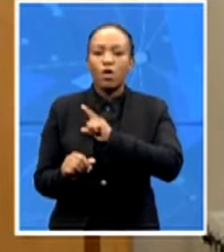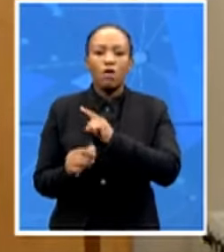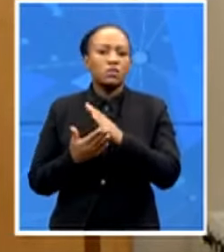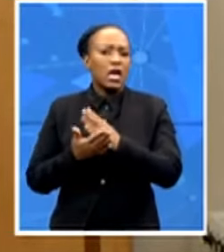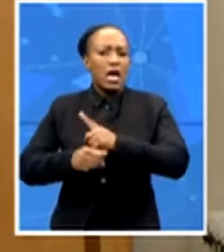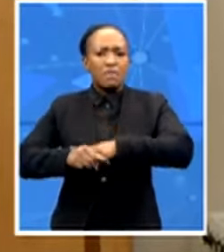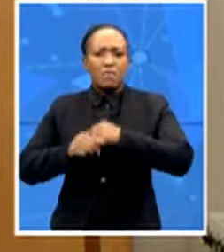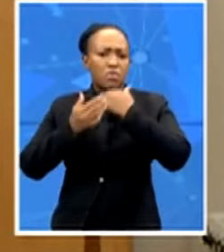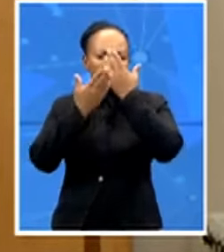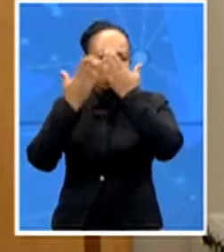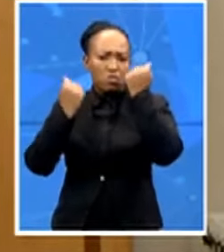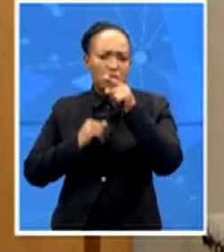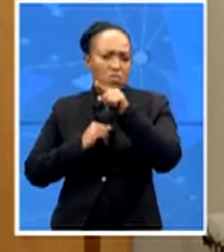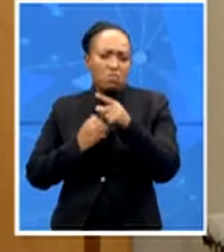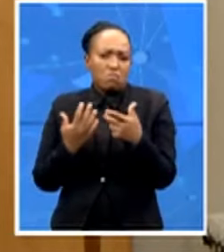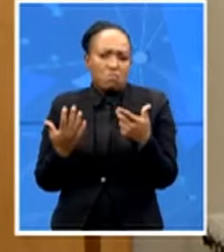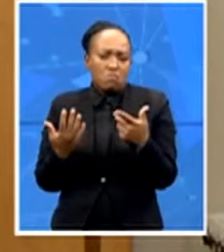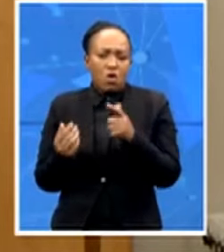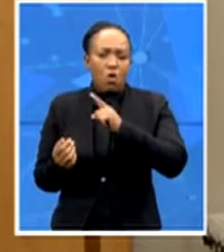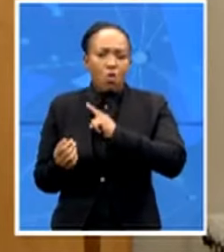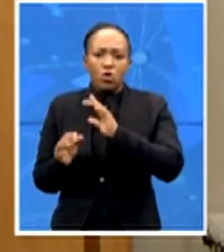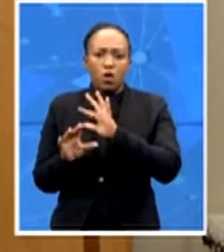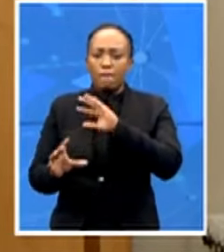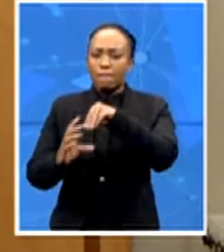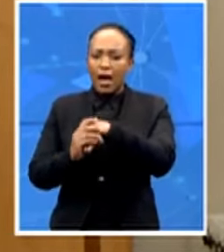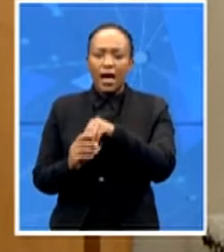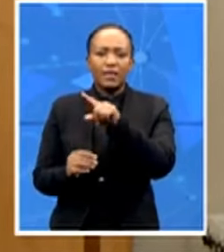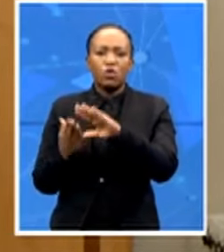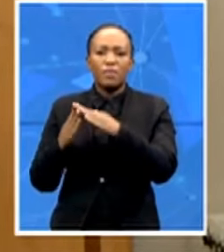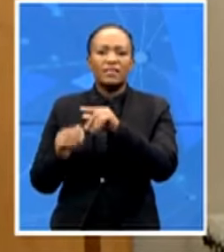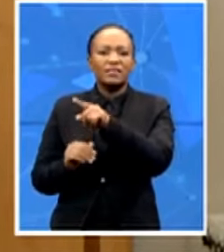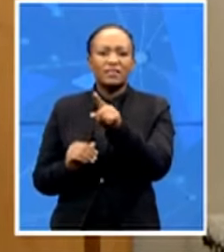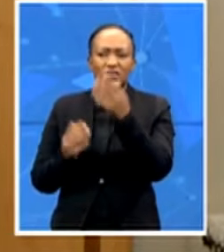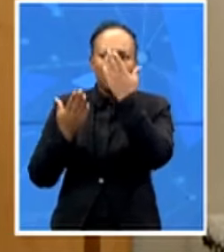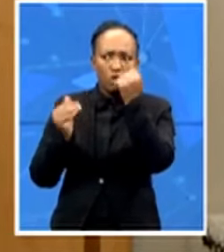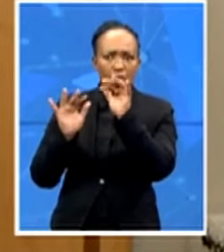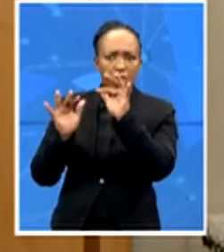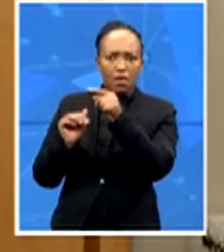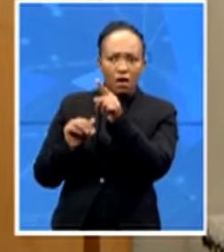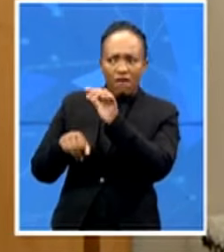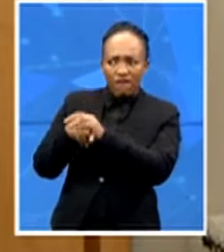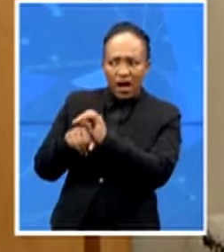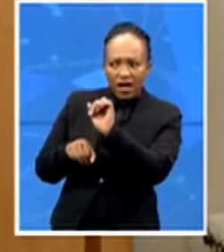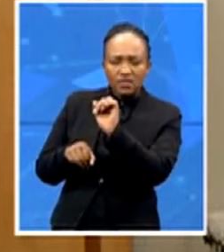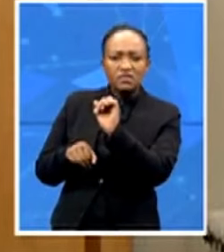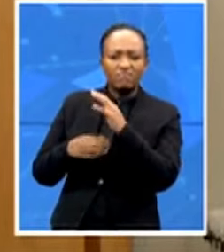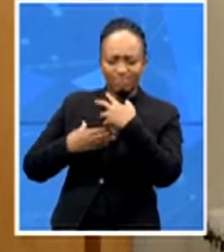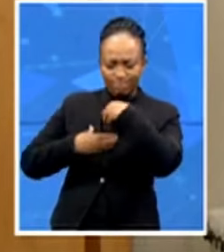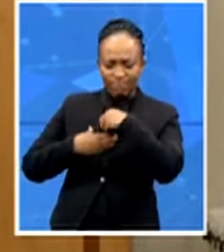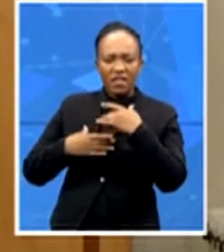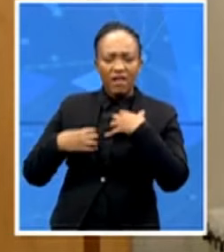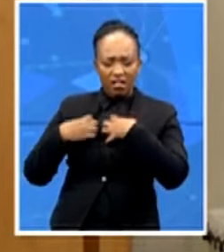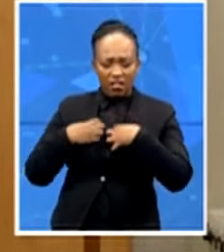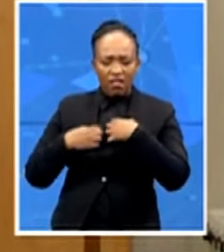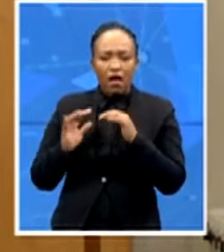particularly part of the community what people you know or your friends are going through and so by starting this conversation we are letting